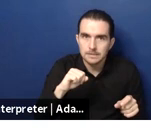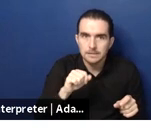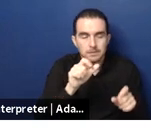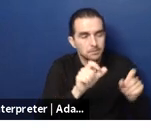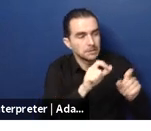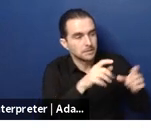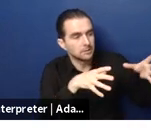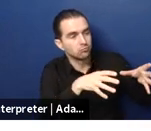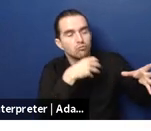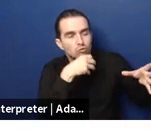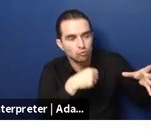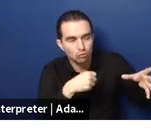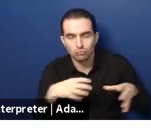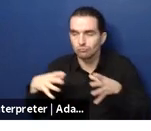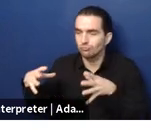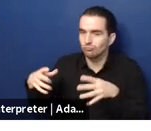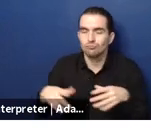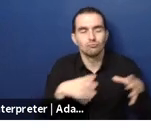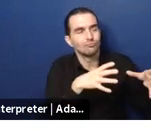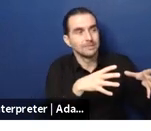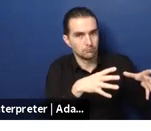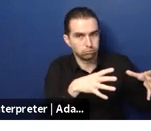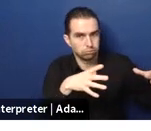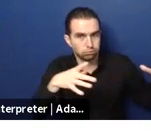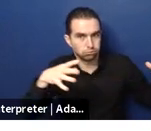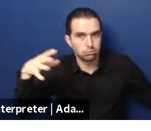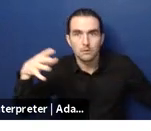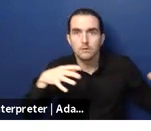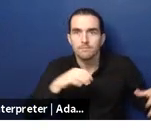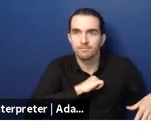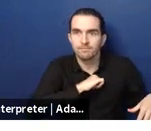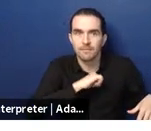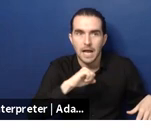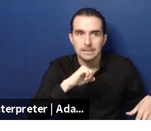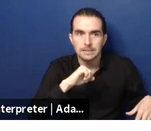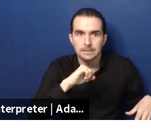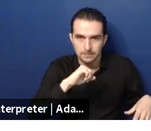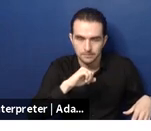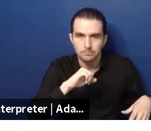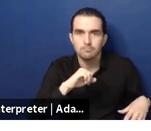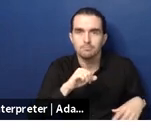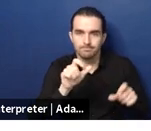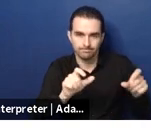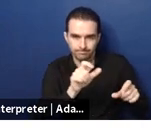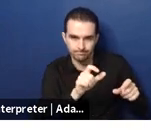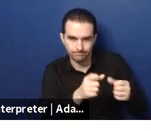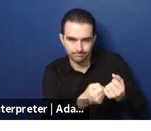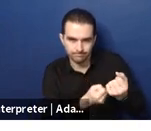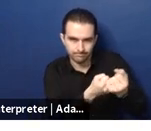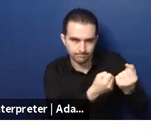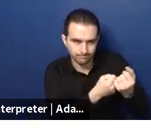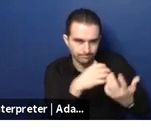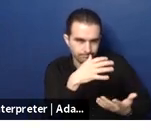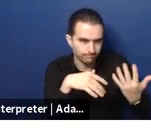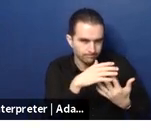and these are groups of about 50 to 70 members most of the majority of whom are older people and they are given